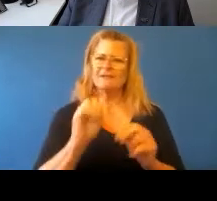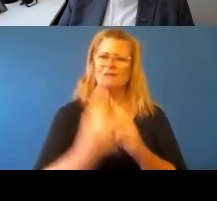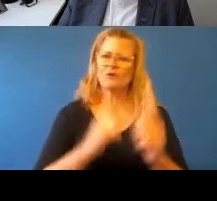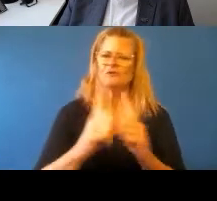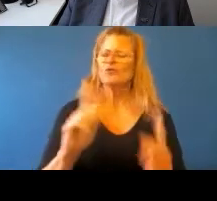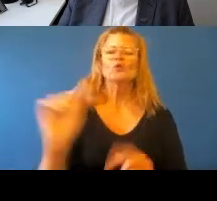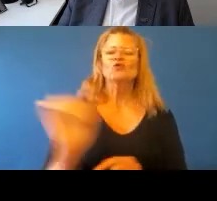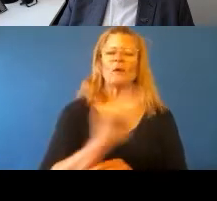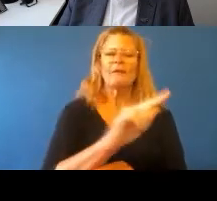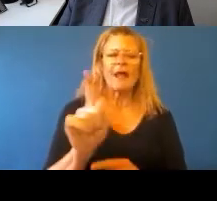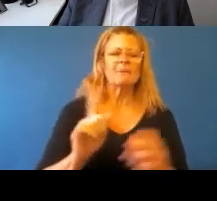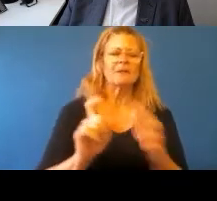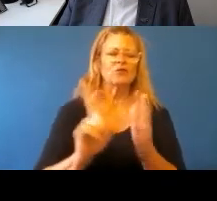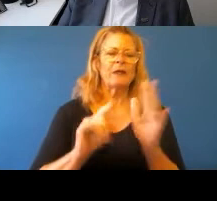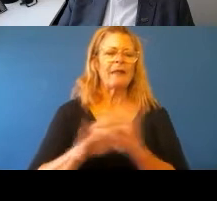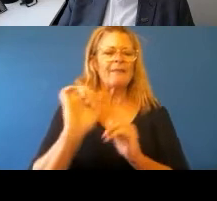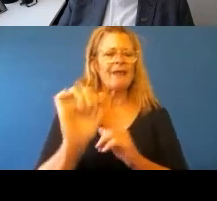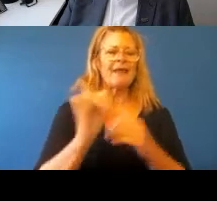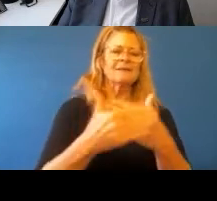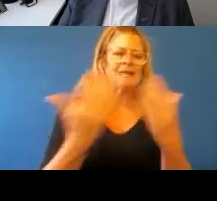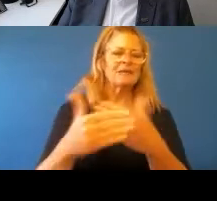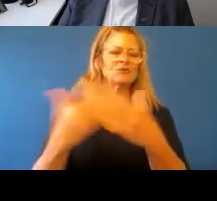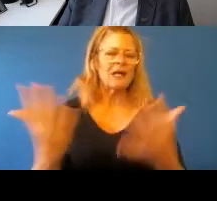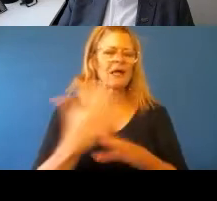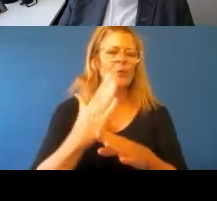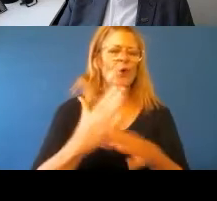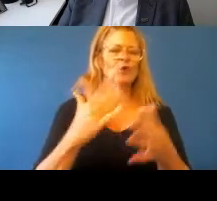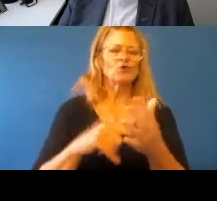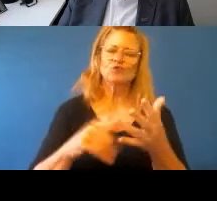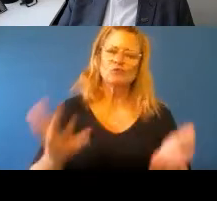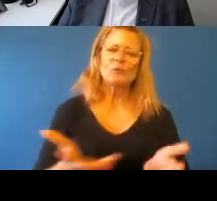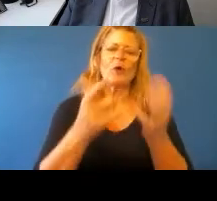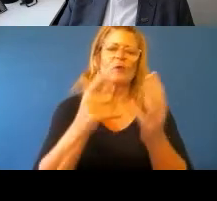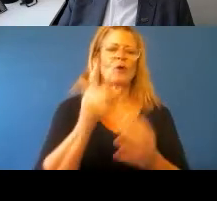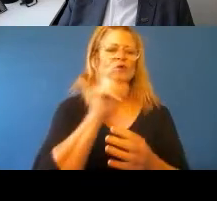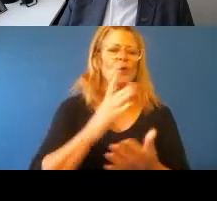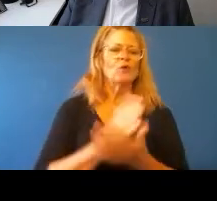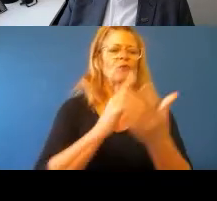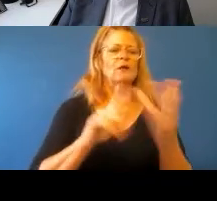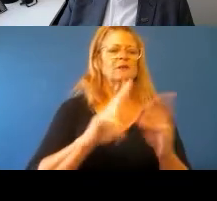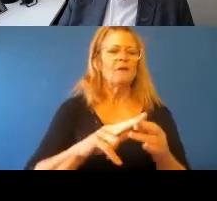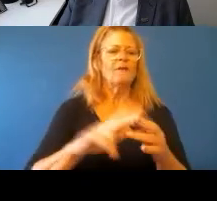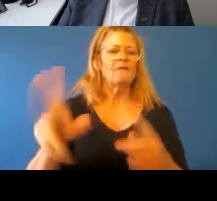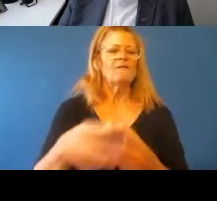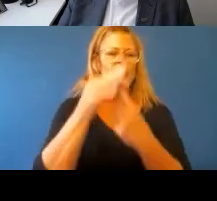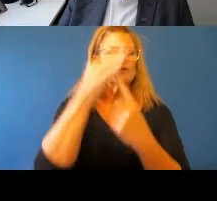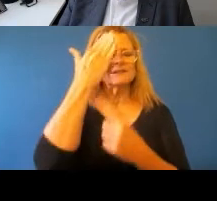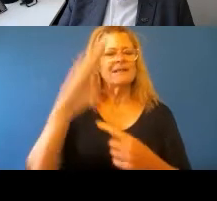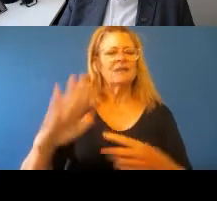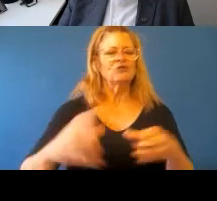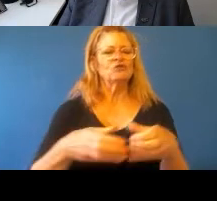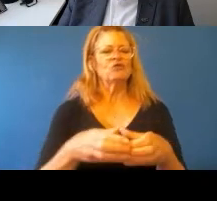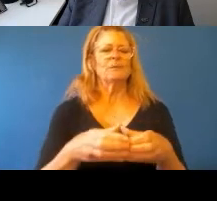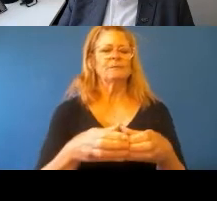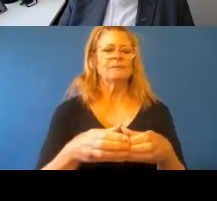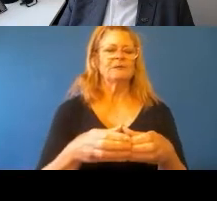day-to-day practices to promote those water rights groups? And I suppose distinct